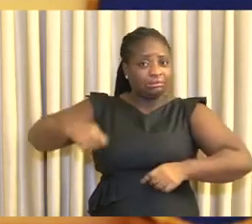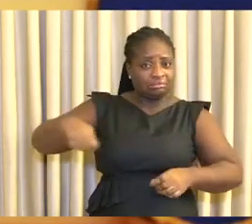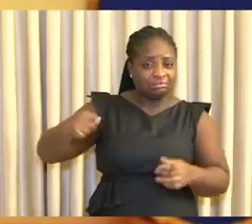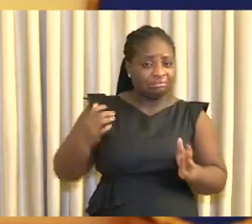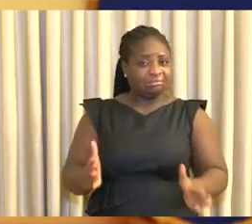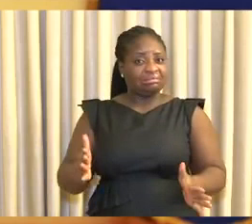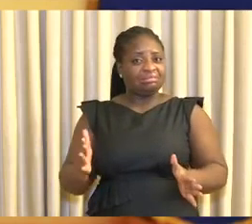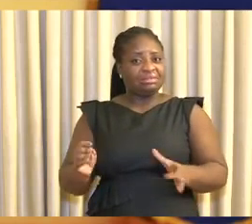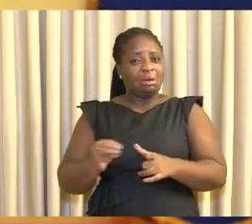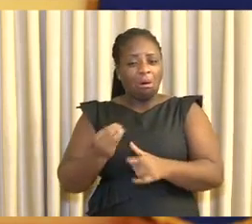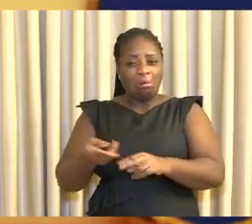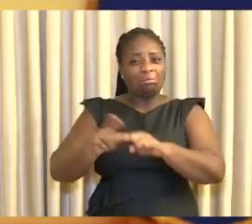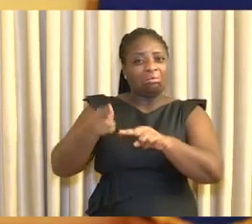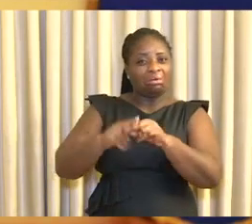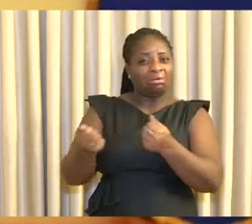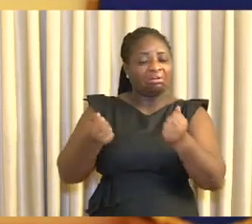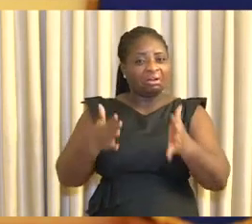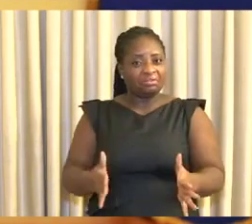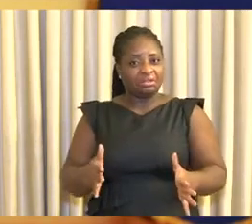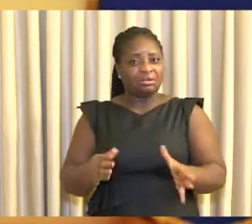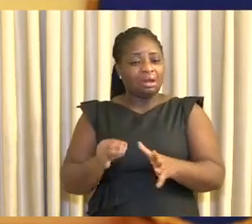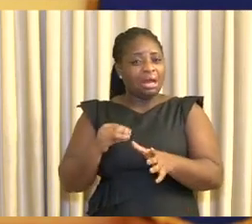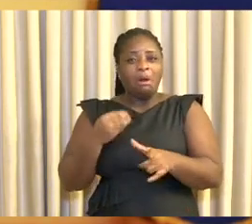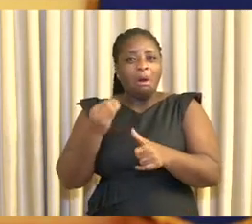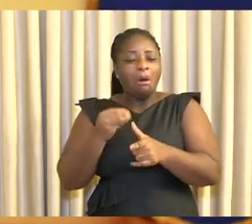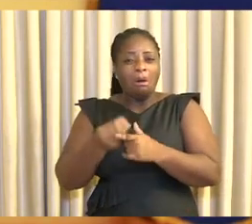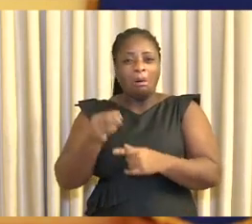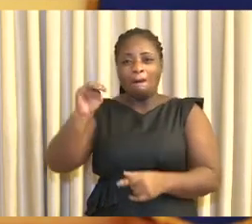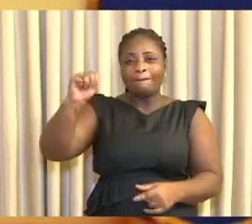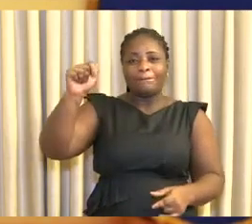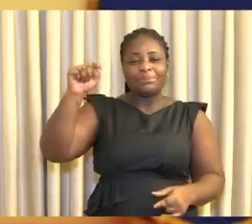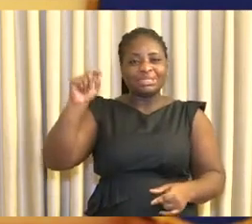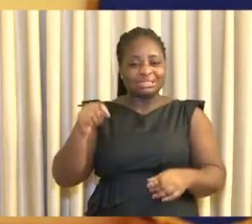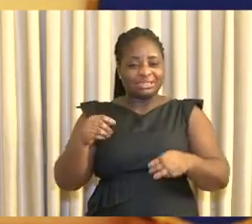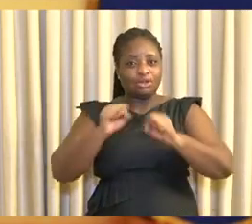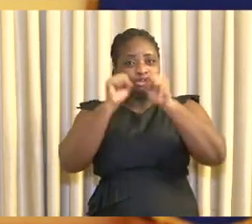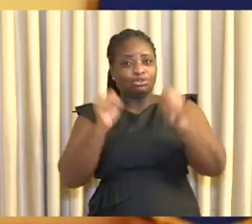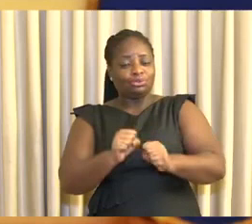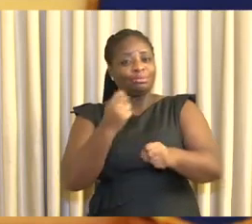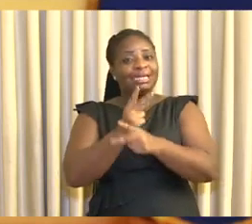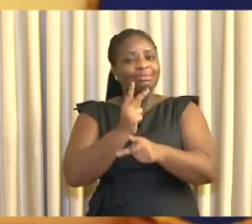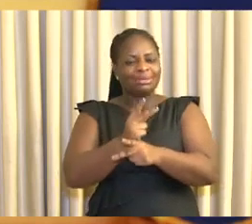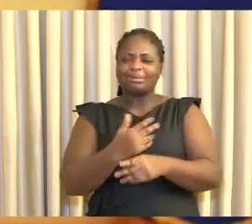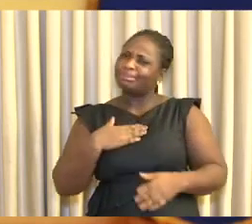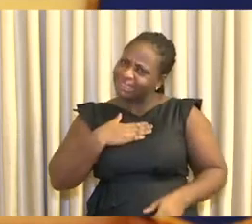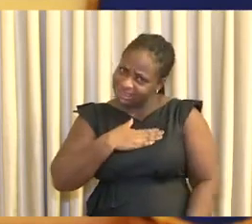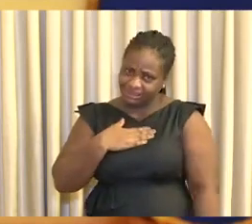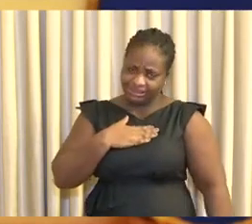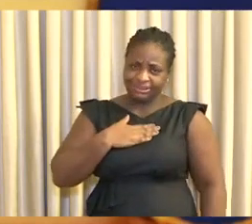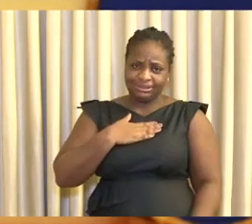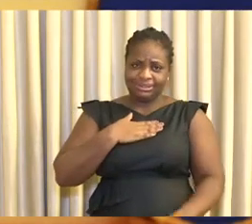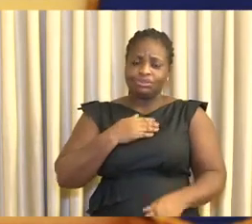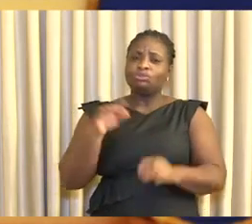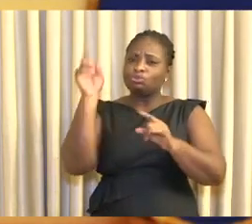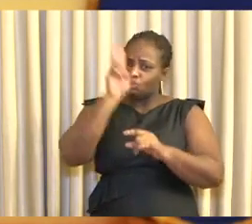taxi driver, a trotter driver, and his mate, a shopkeeper, a food seller, please do well to